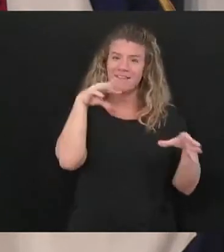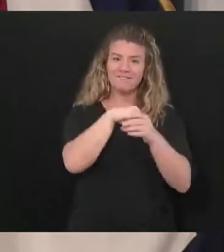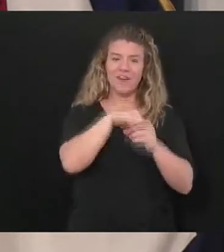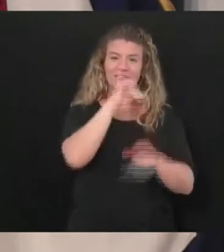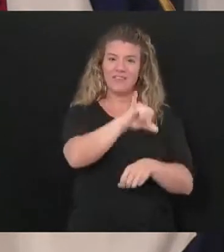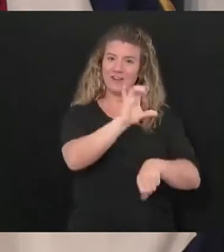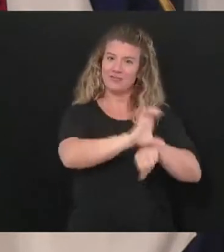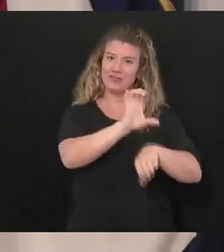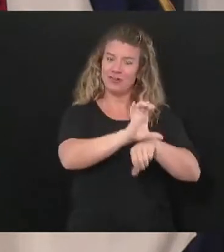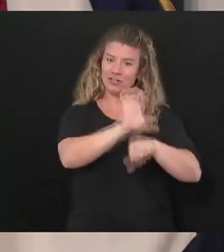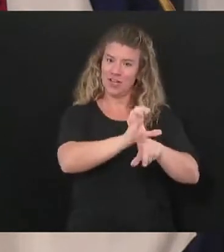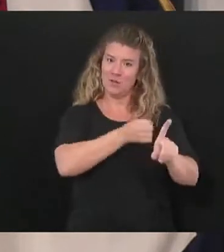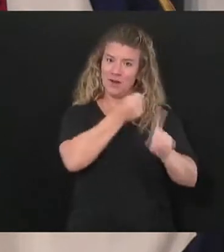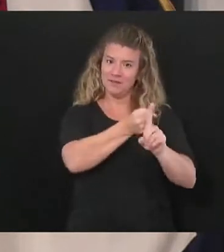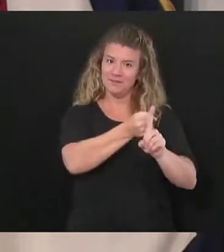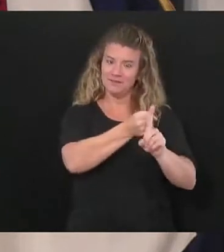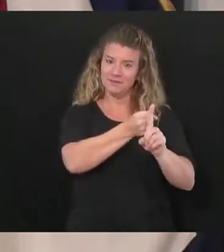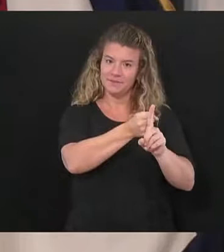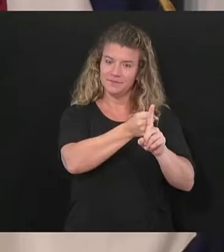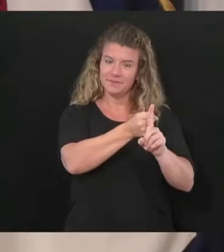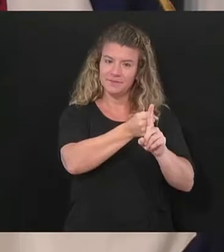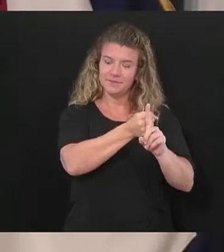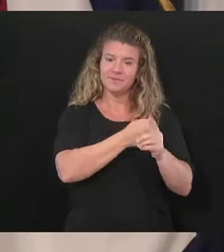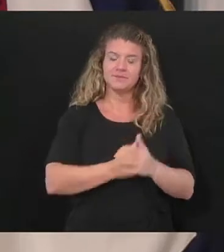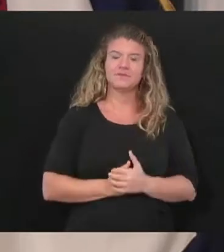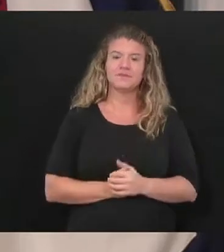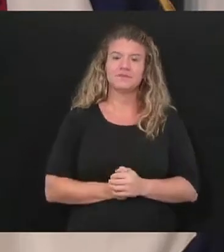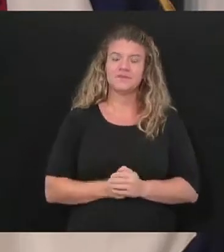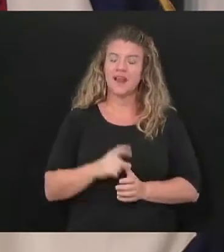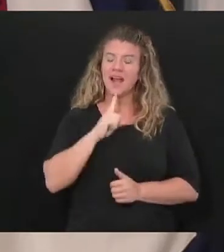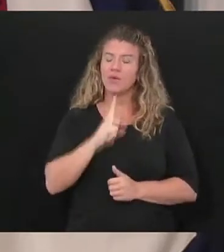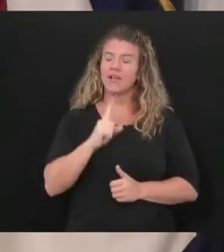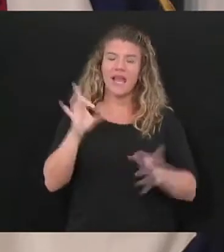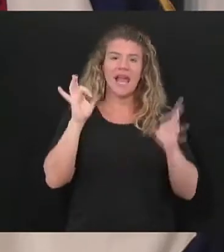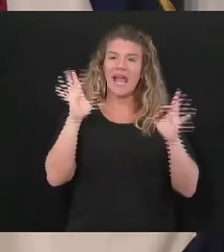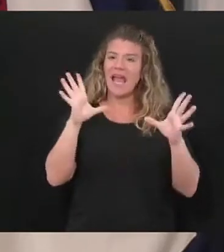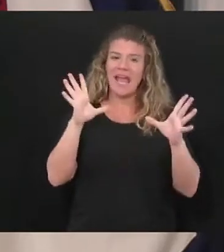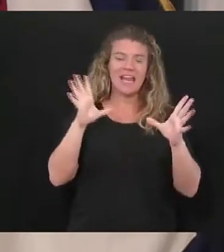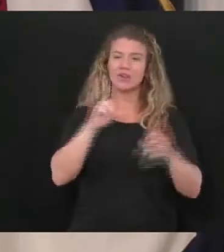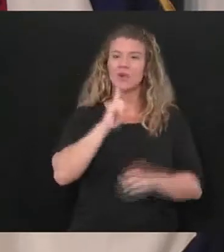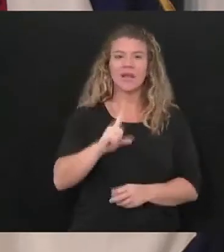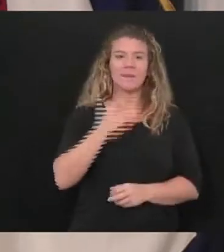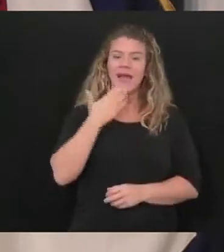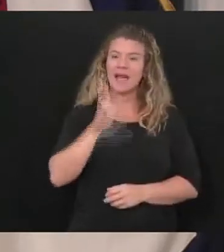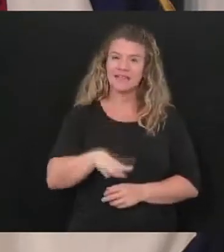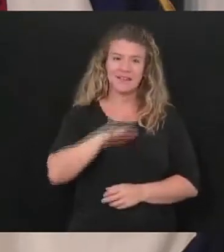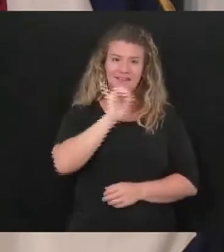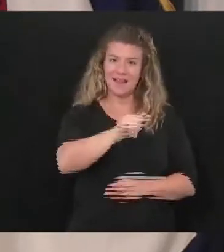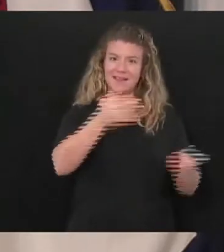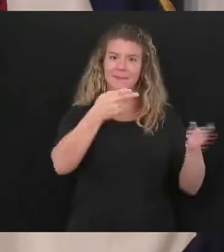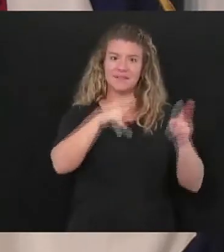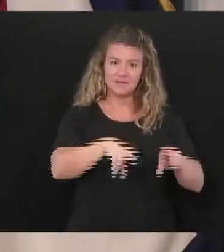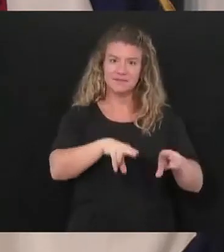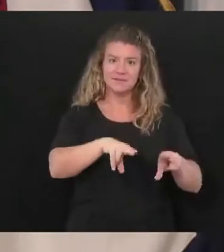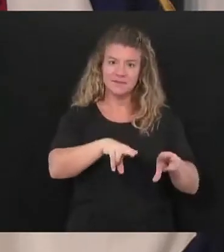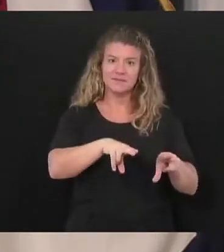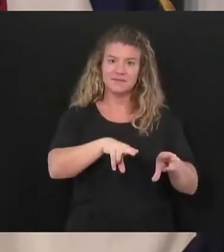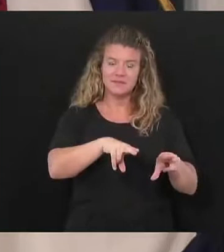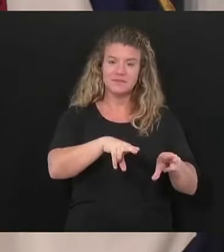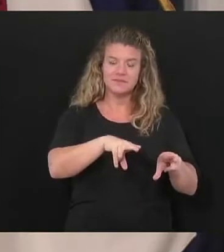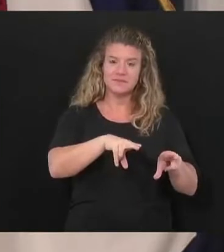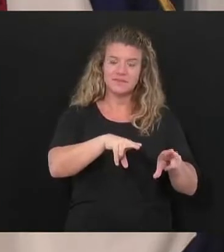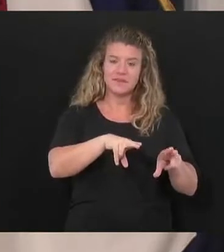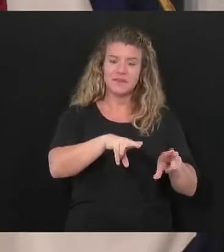from that church. And I hate it. I hate it really badly. And, you know,